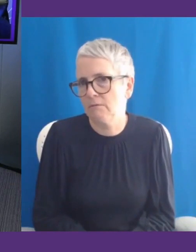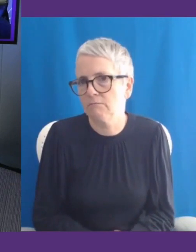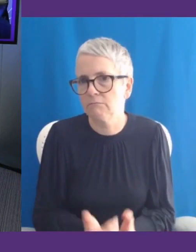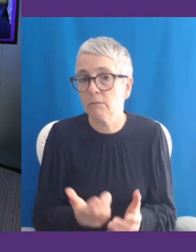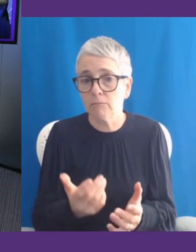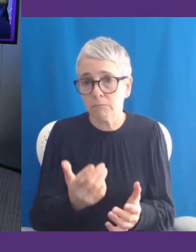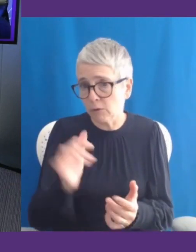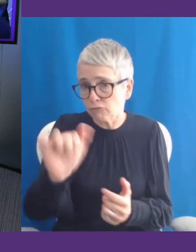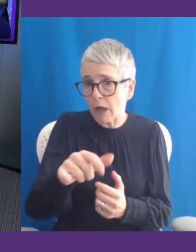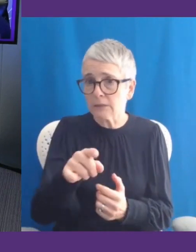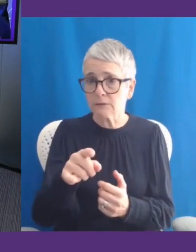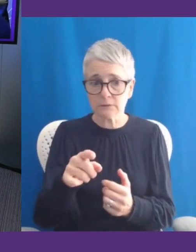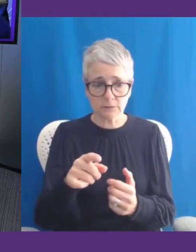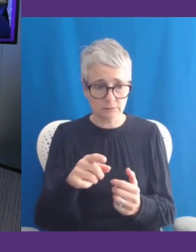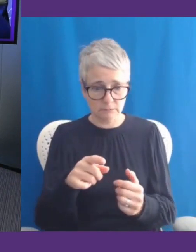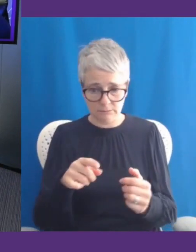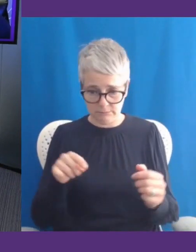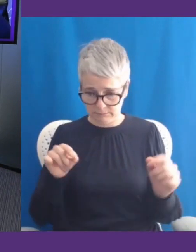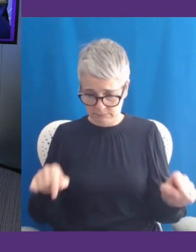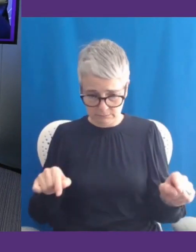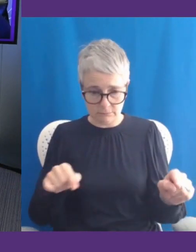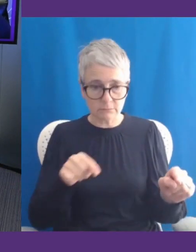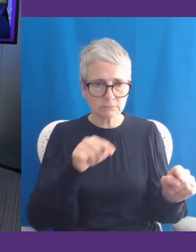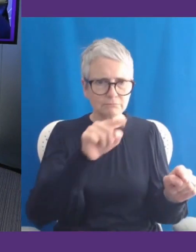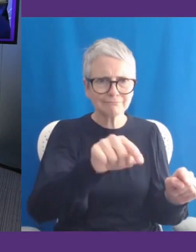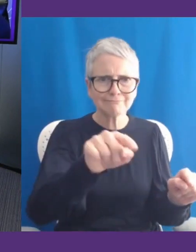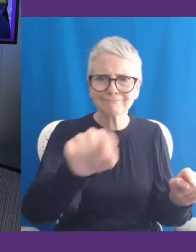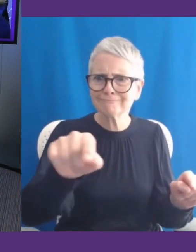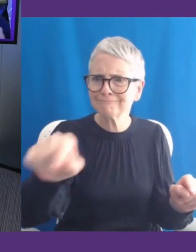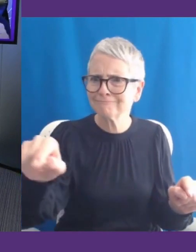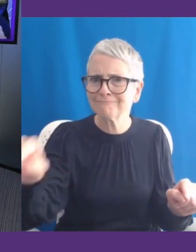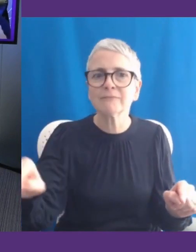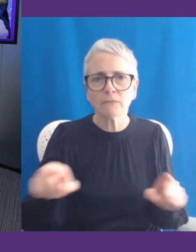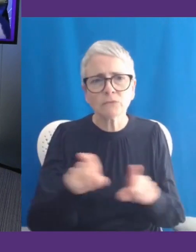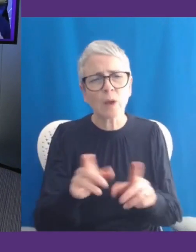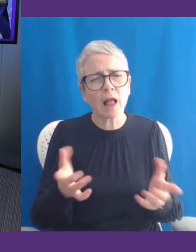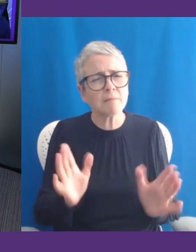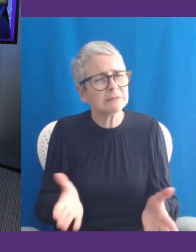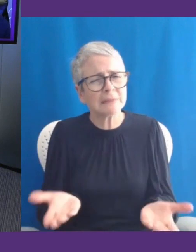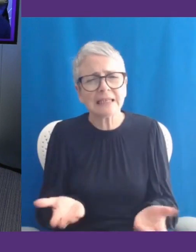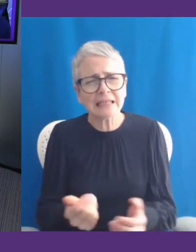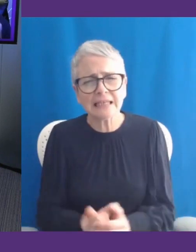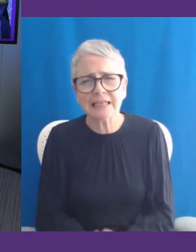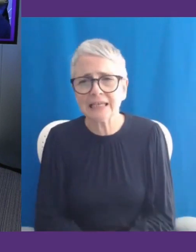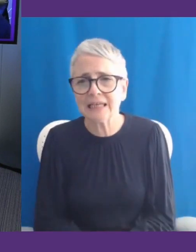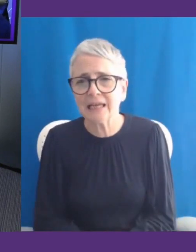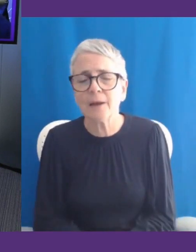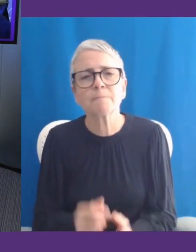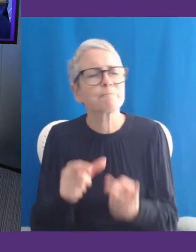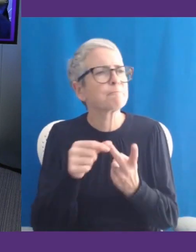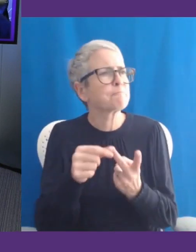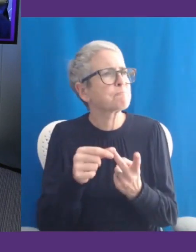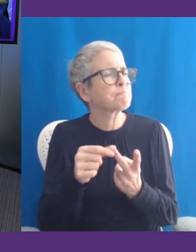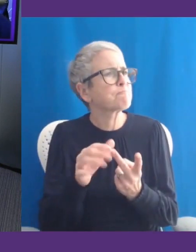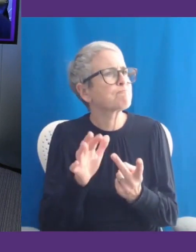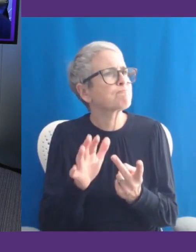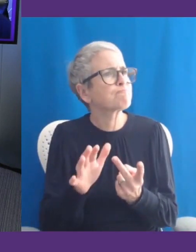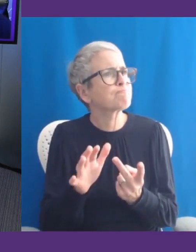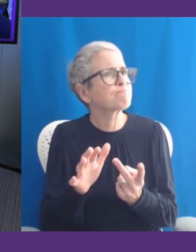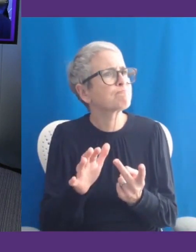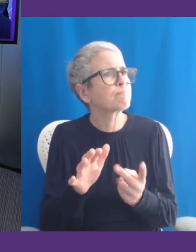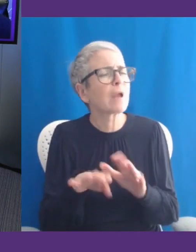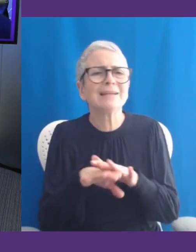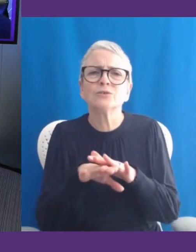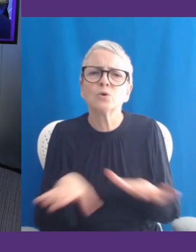sectors. I think the other critical point is that it's not one thing, you know,